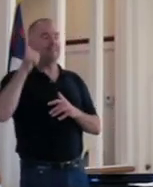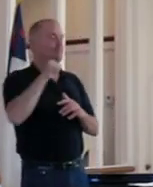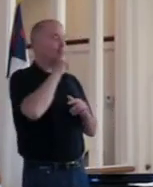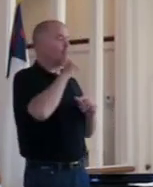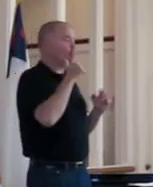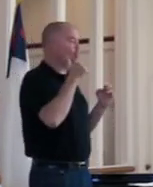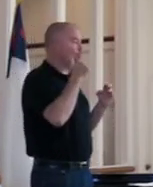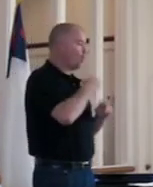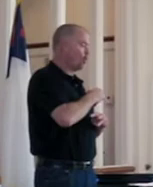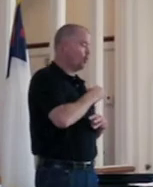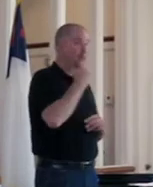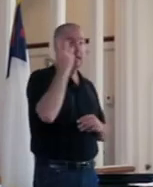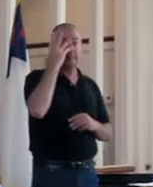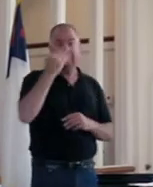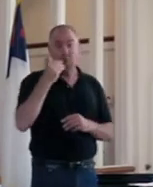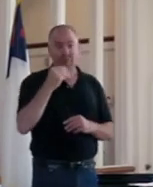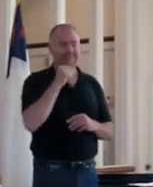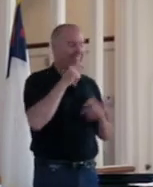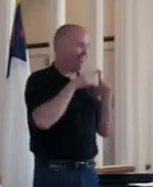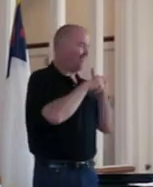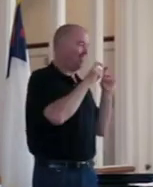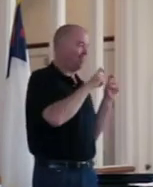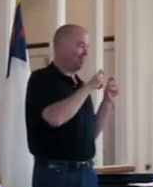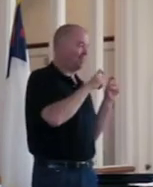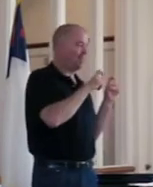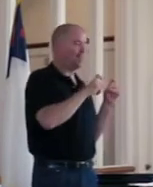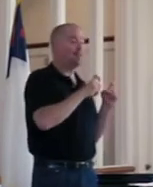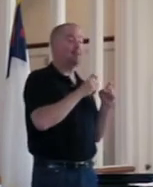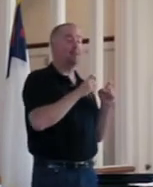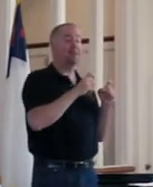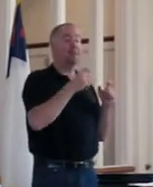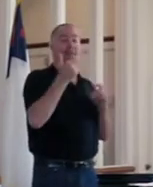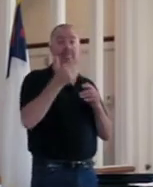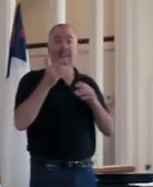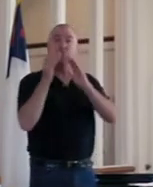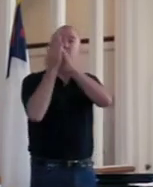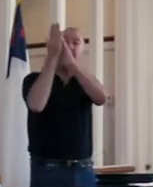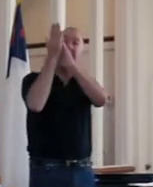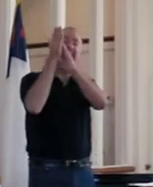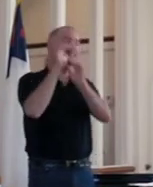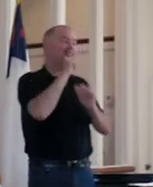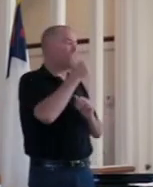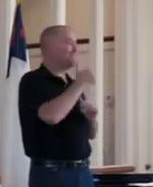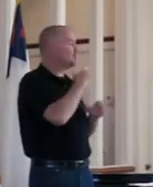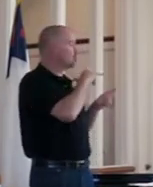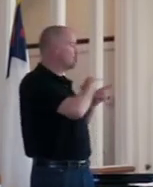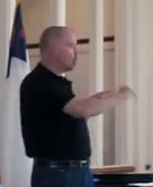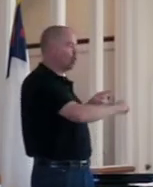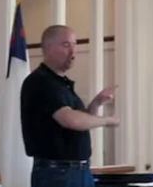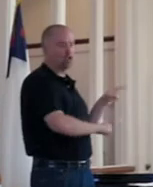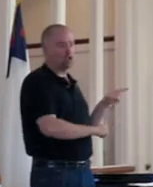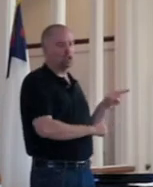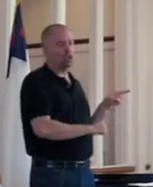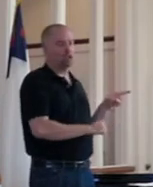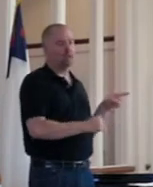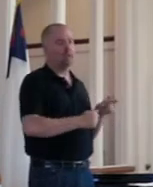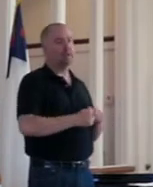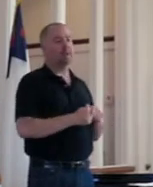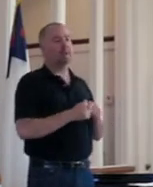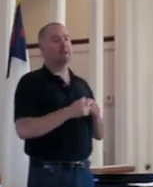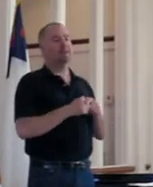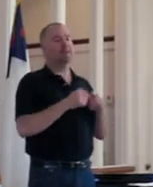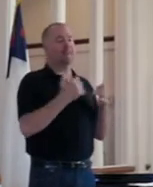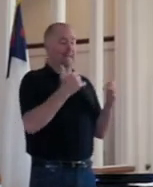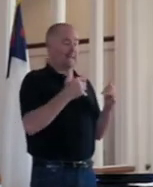The beautiful, not the ugly. Things to praise, not things to curse. Put into